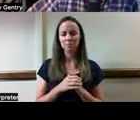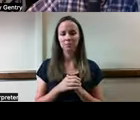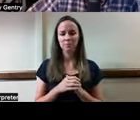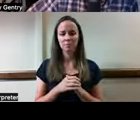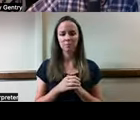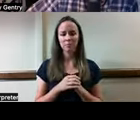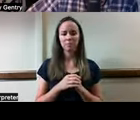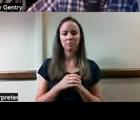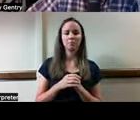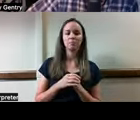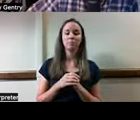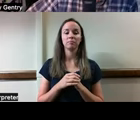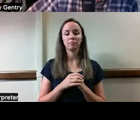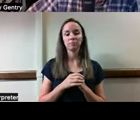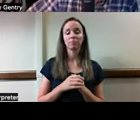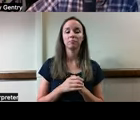Other thoughts?